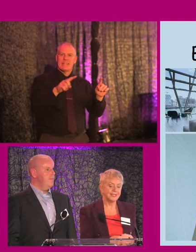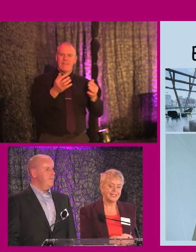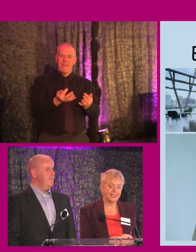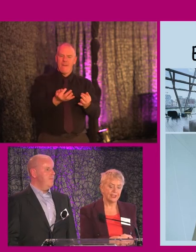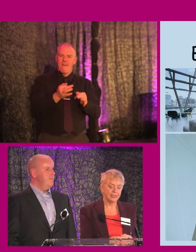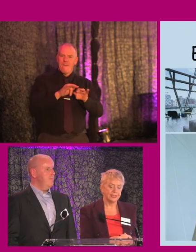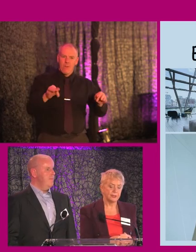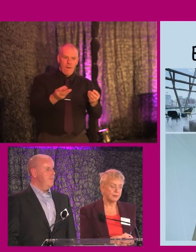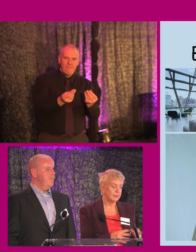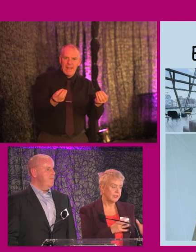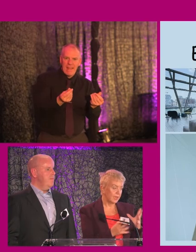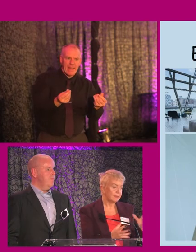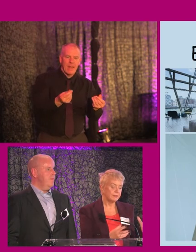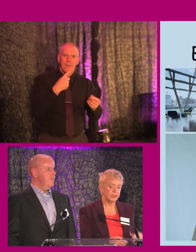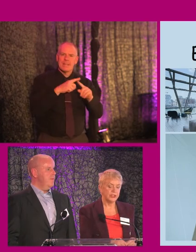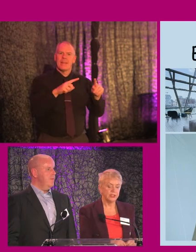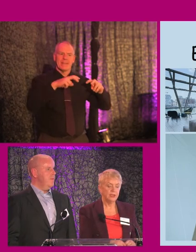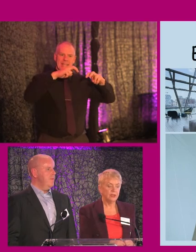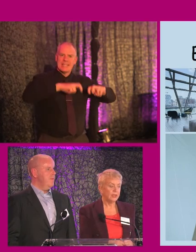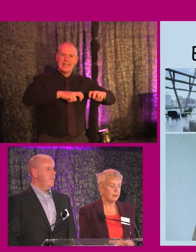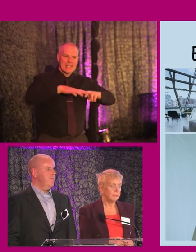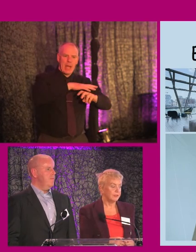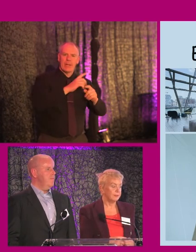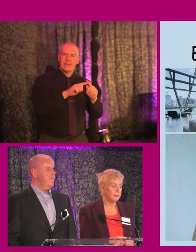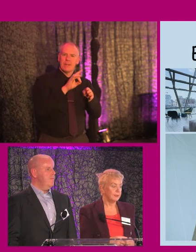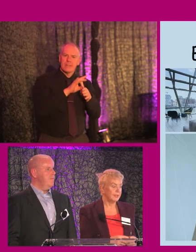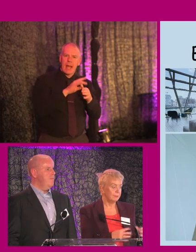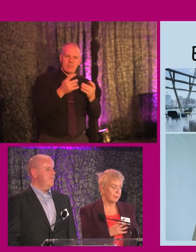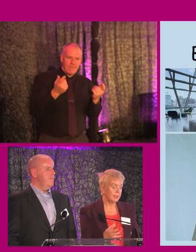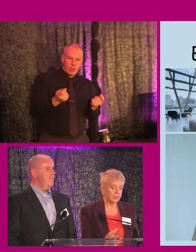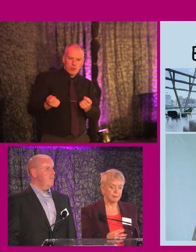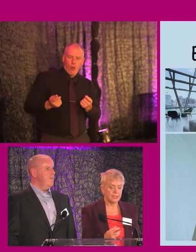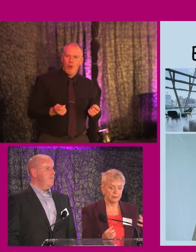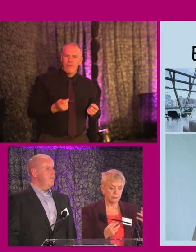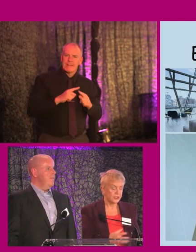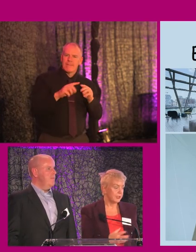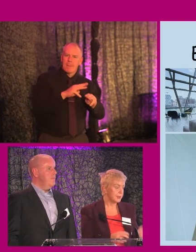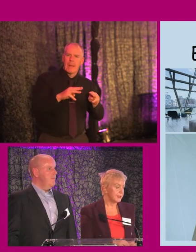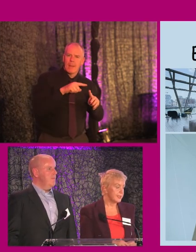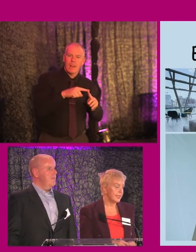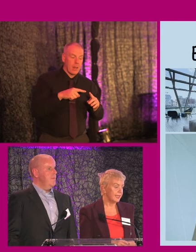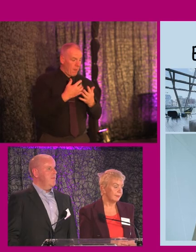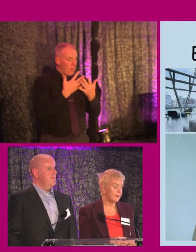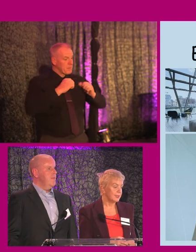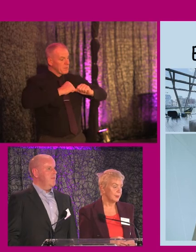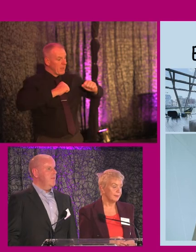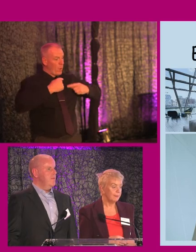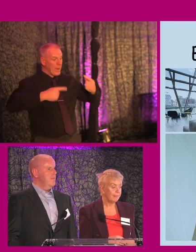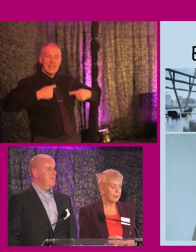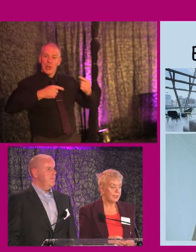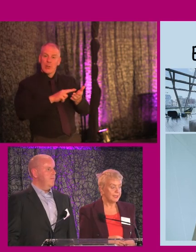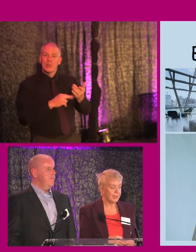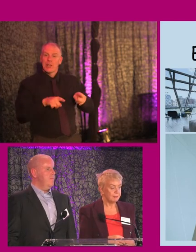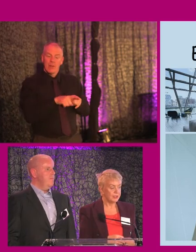also different seating areas. So different types of furniture for different people, a lot of space for wheelchair users, and so on.